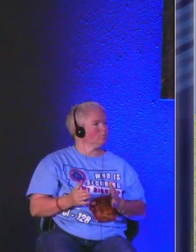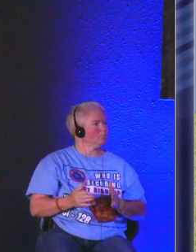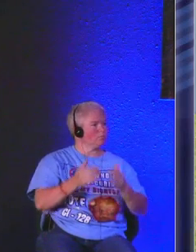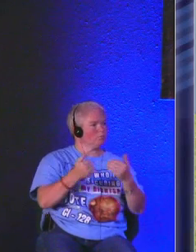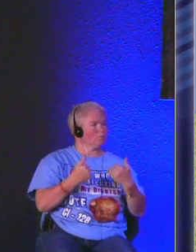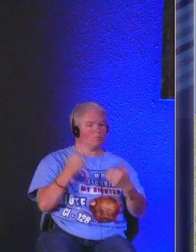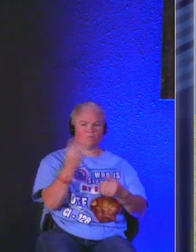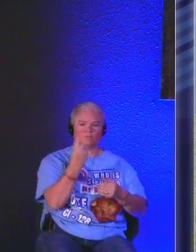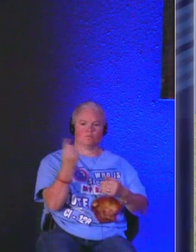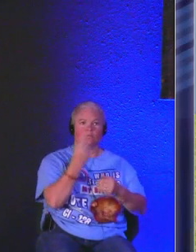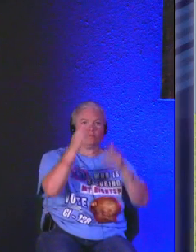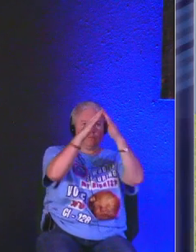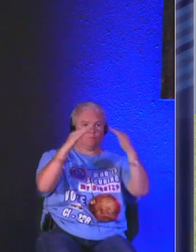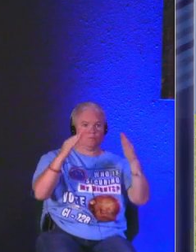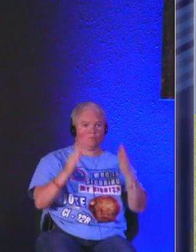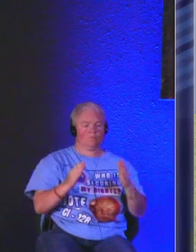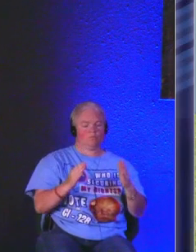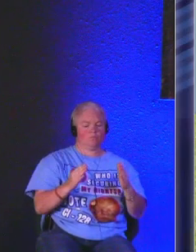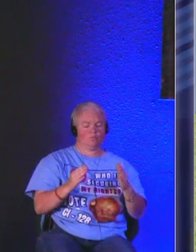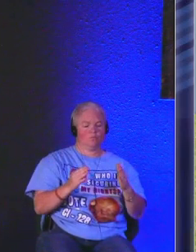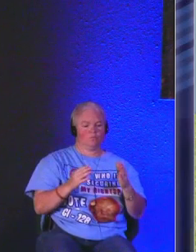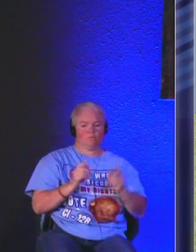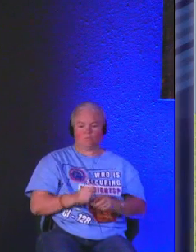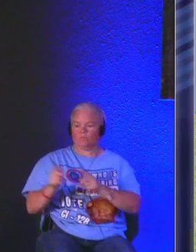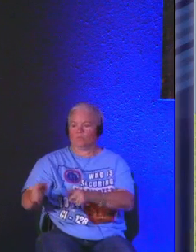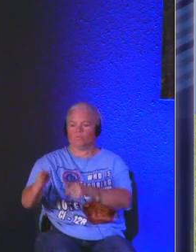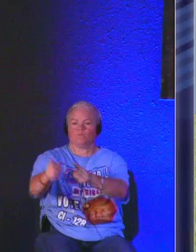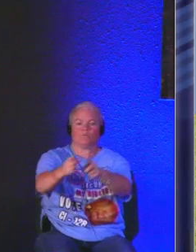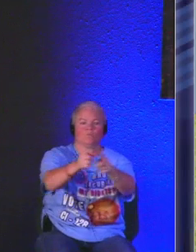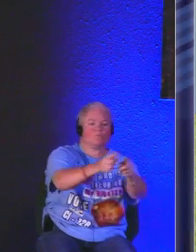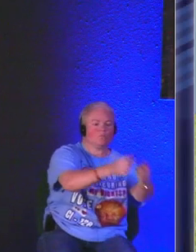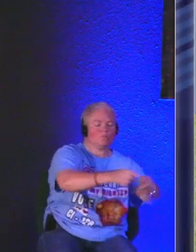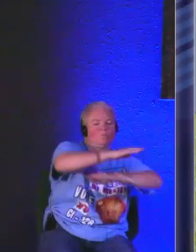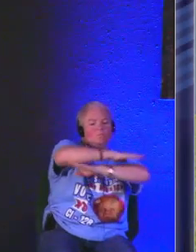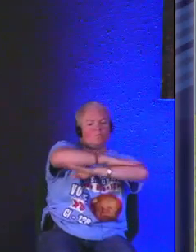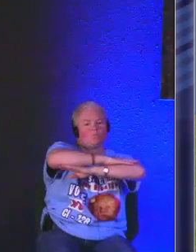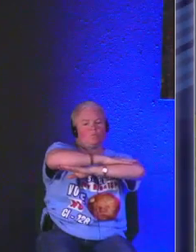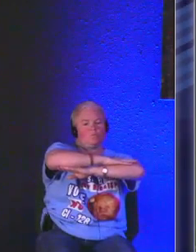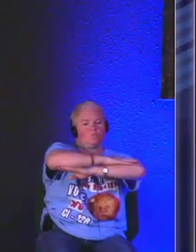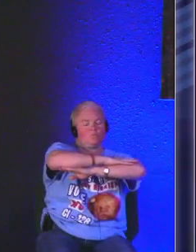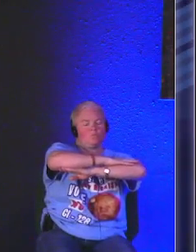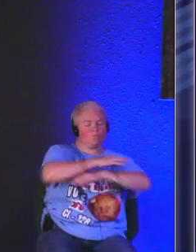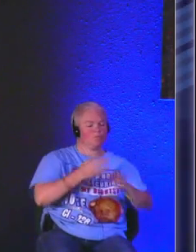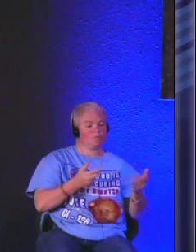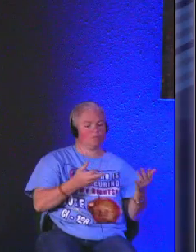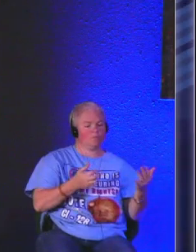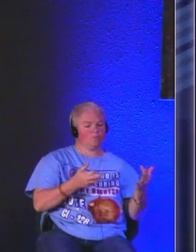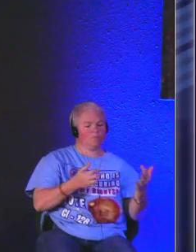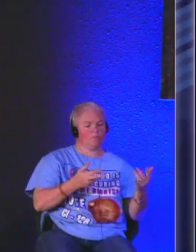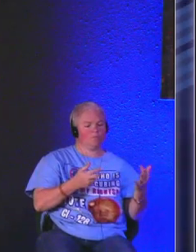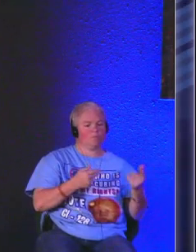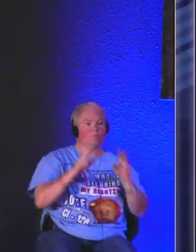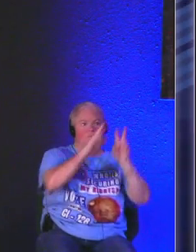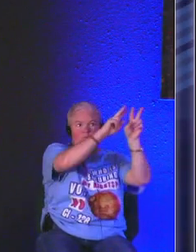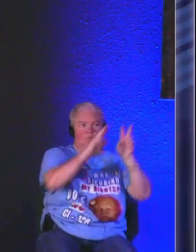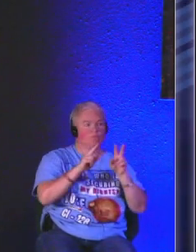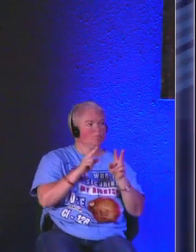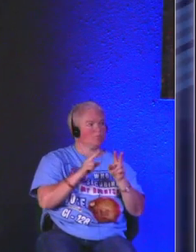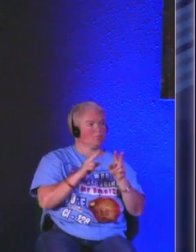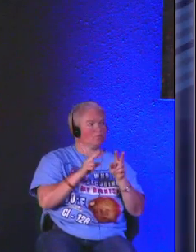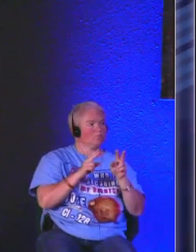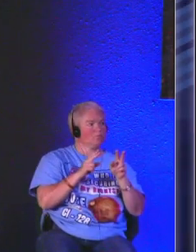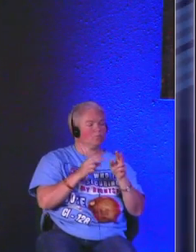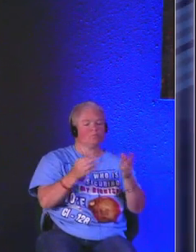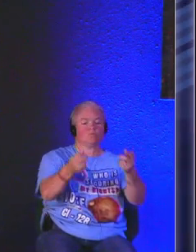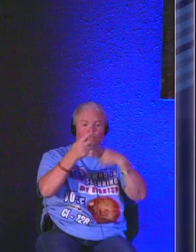something at your house and you set the banquet table and you're waiting for everybody to come in there was an honored guest and